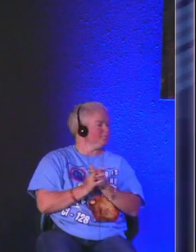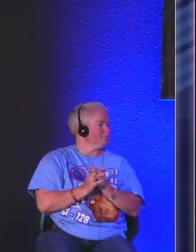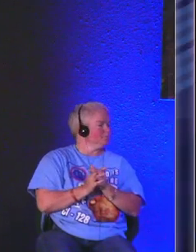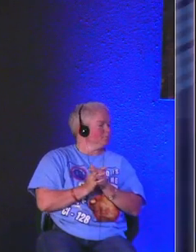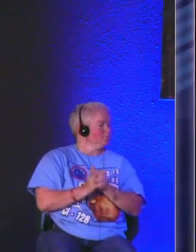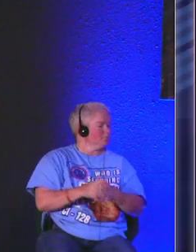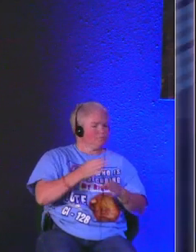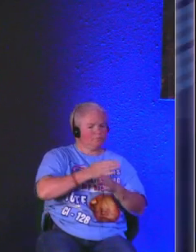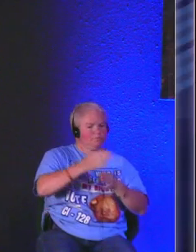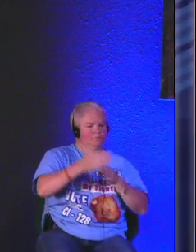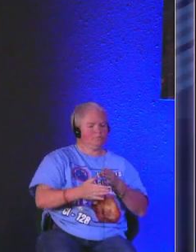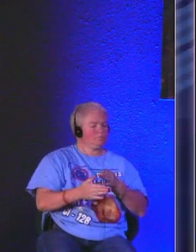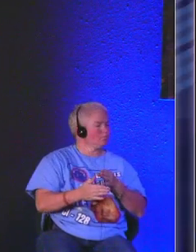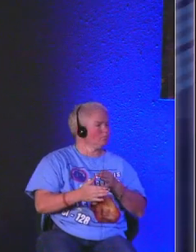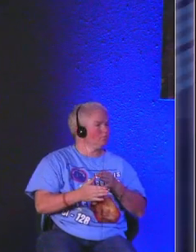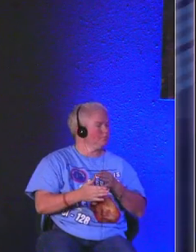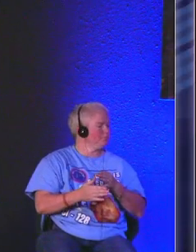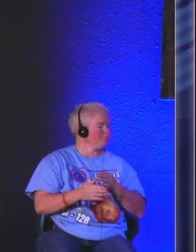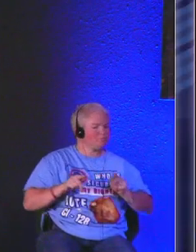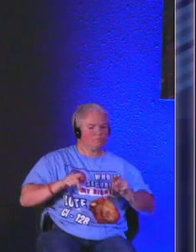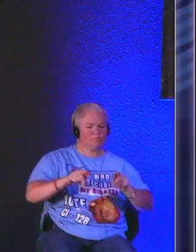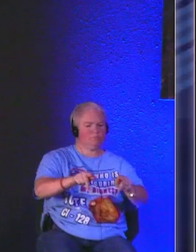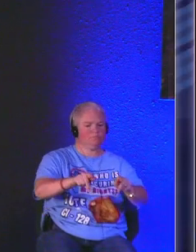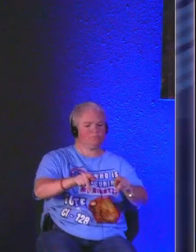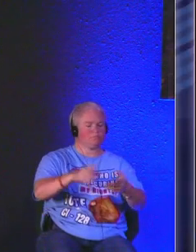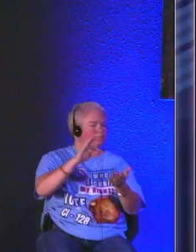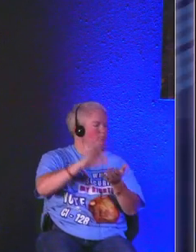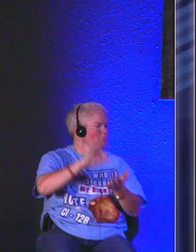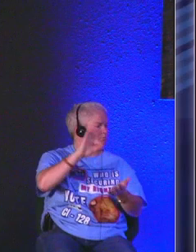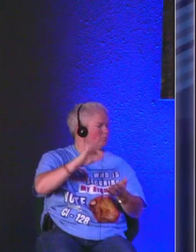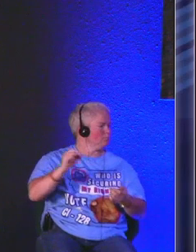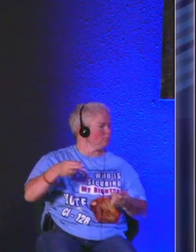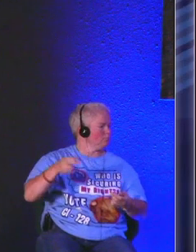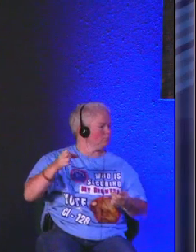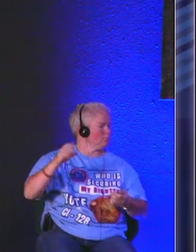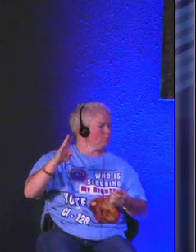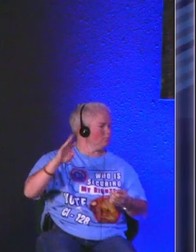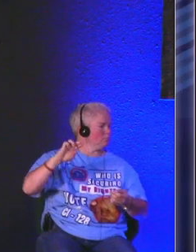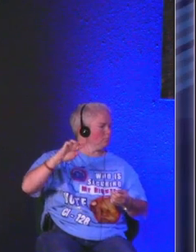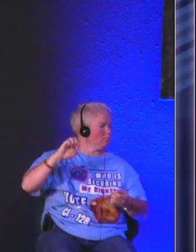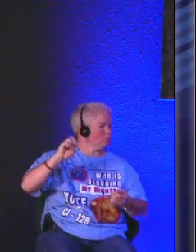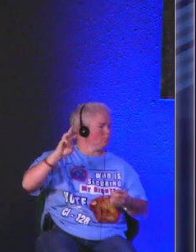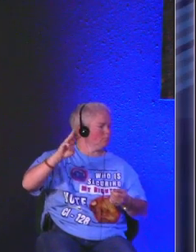I want to end with a passage that we find in Hebrews